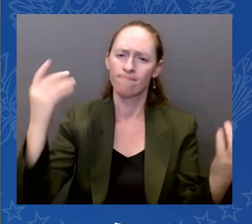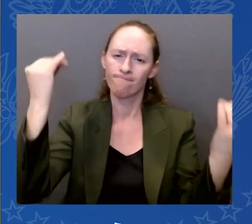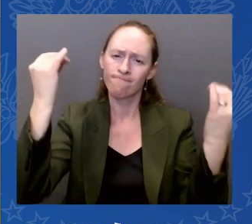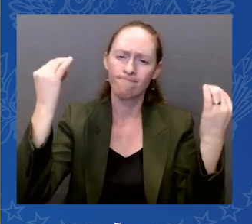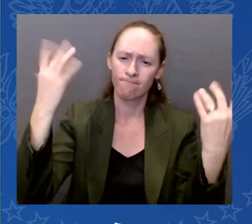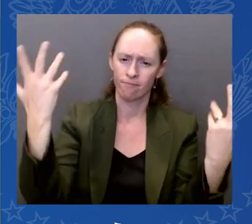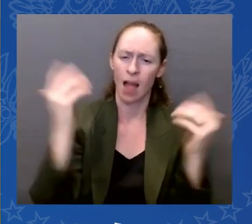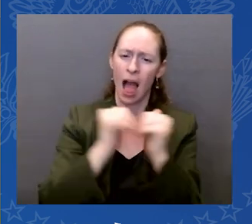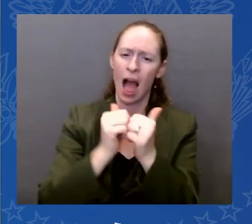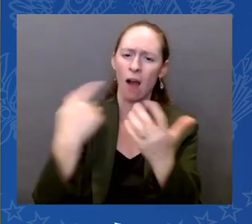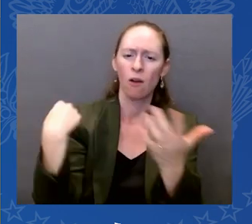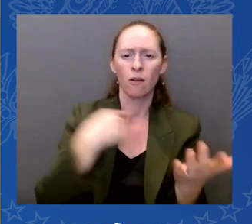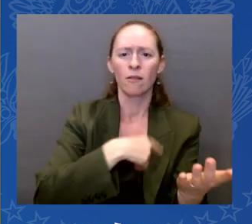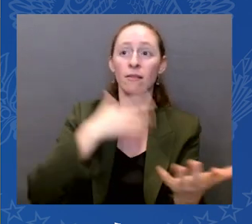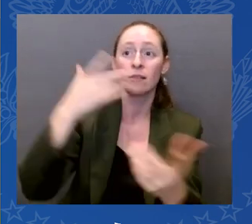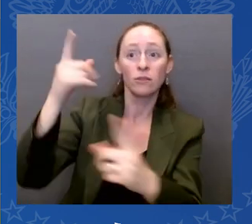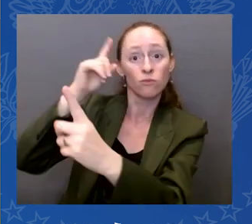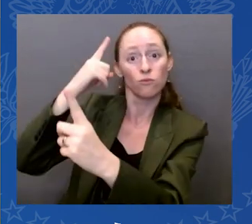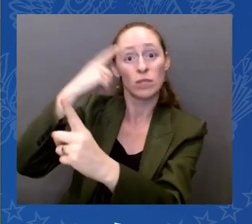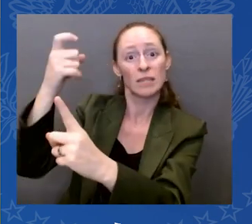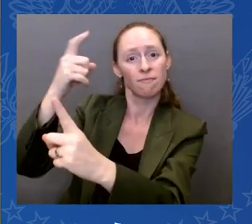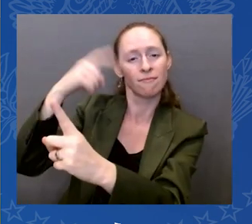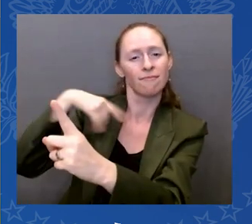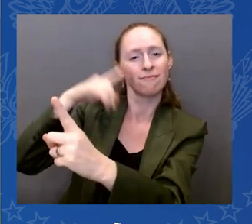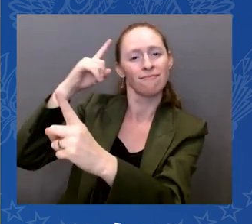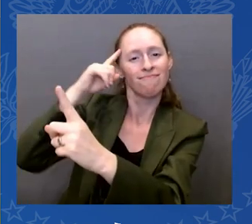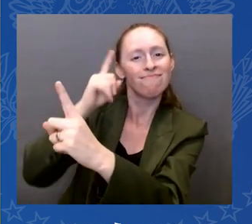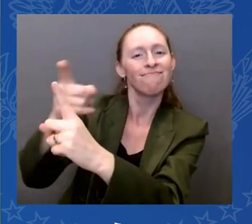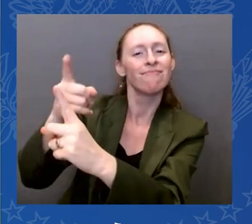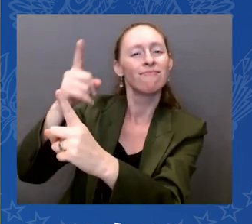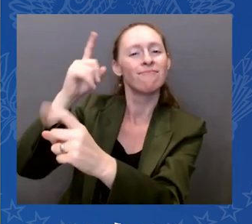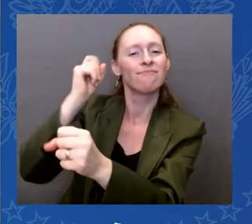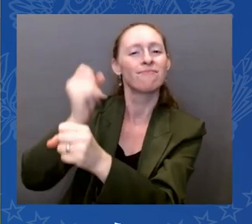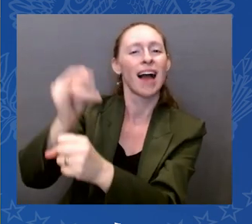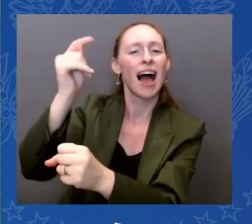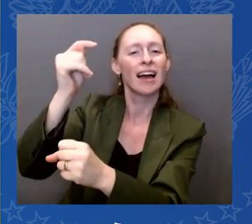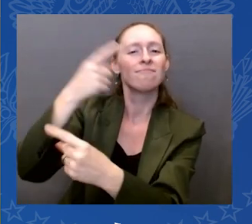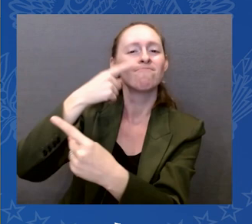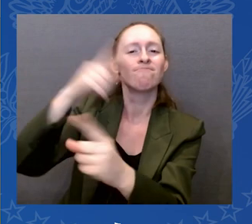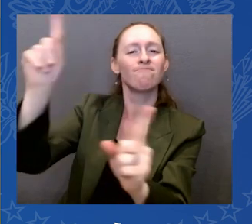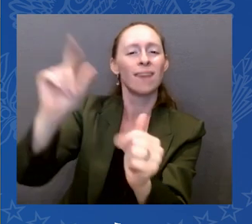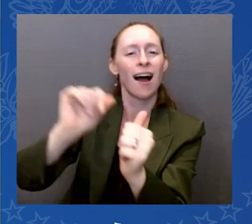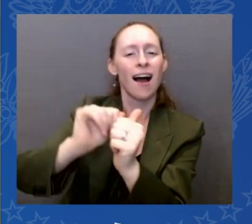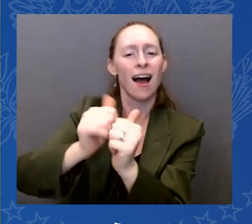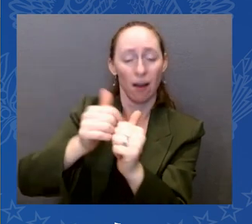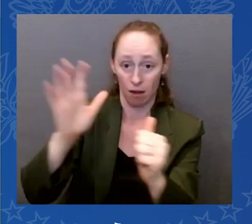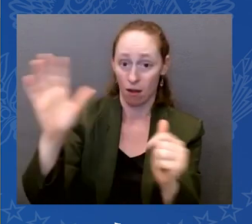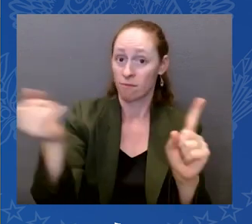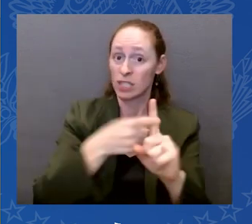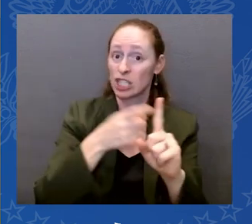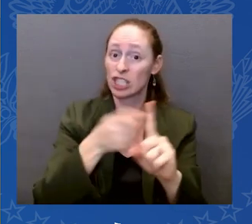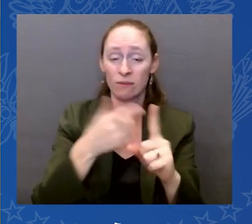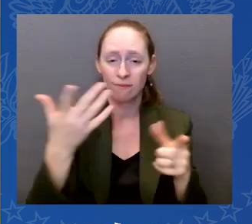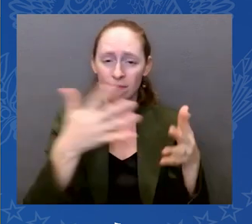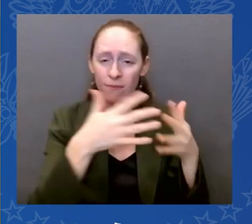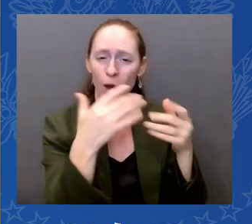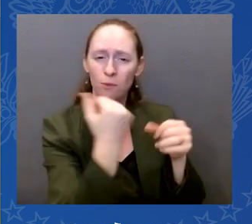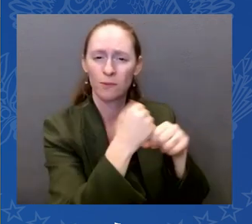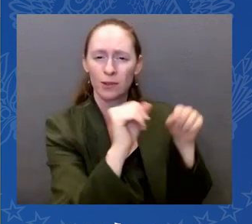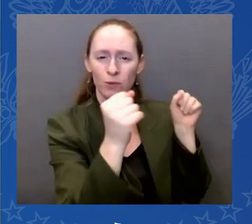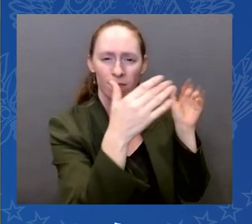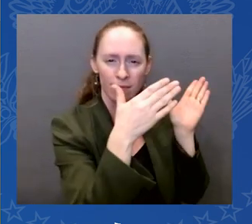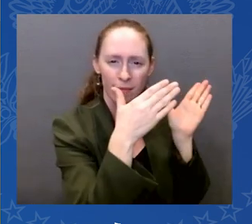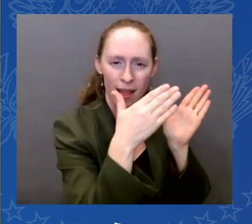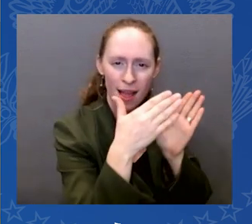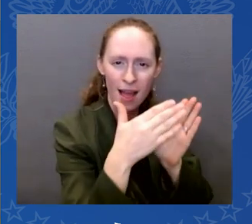The historic American Rescue Plan helped us emerge from the pandemic and move from economic crisis to resurgence. Secretary Becerra,